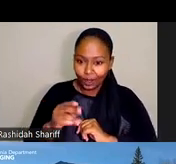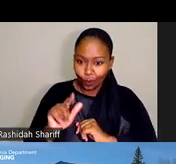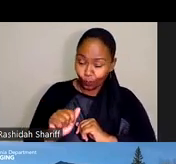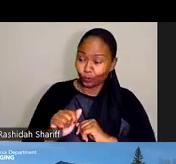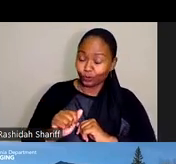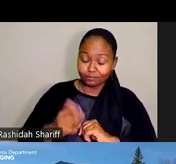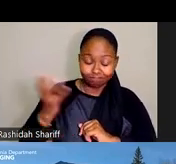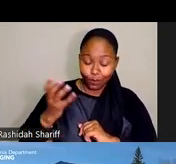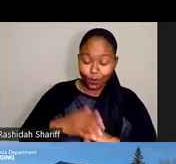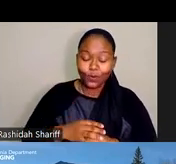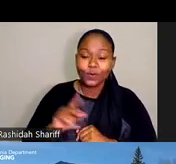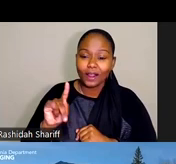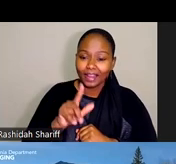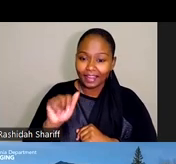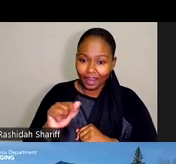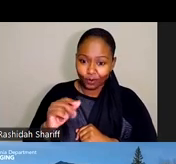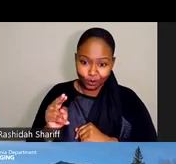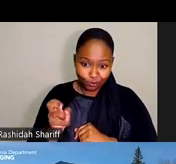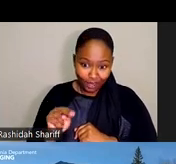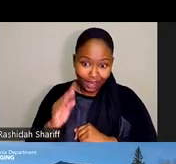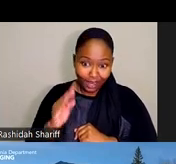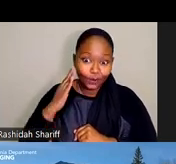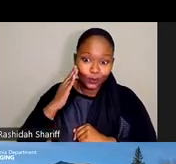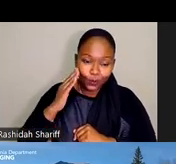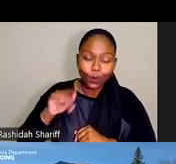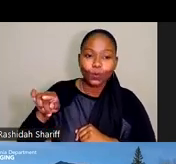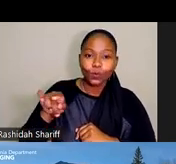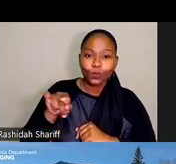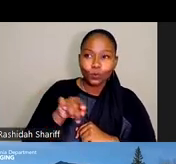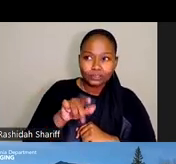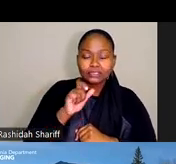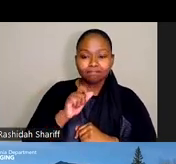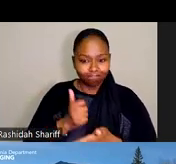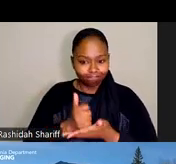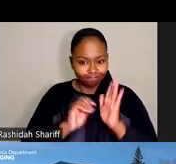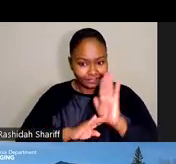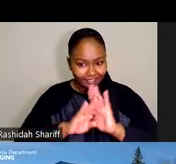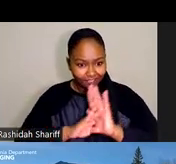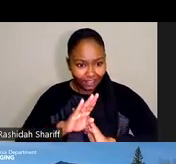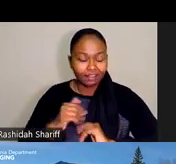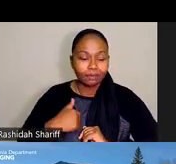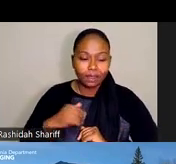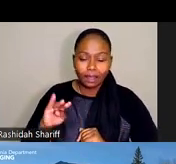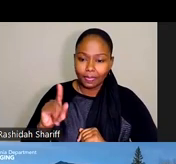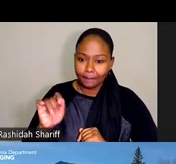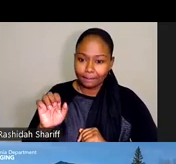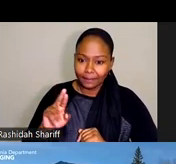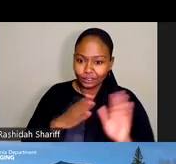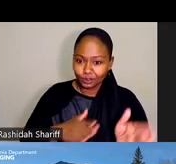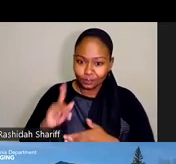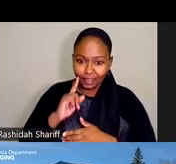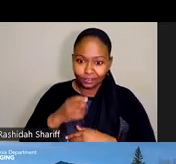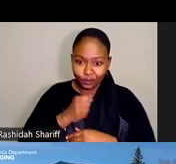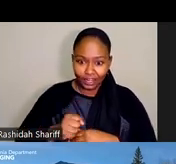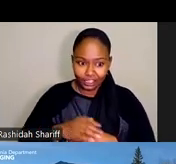We also heard from Carrie Graham, who, you know, helped develop the Master Plan for Aging as a consultant to CDA and now